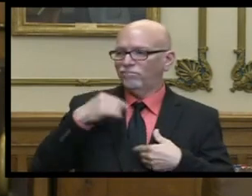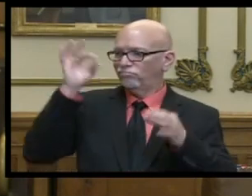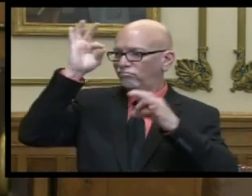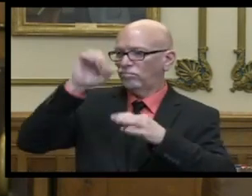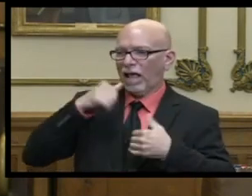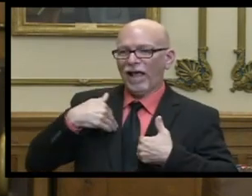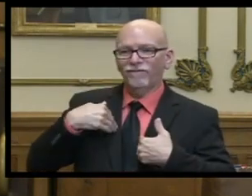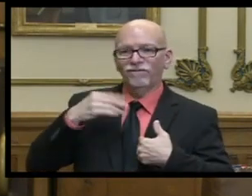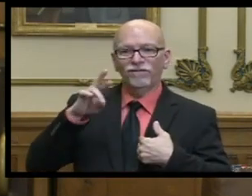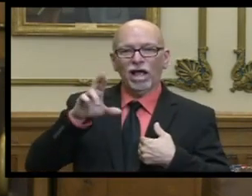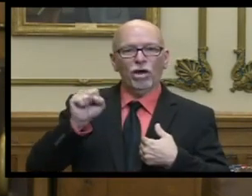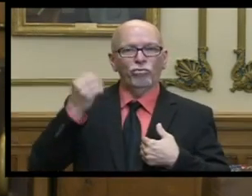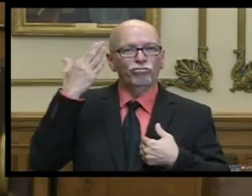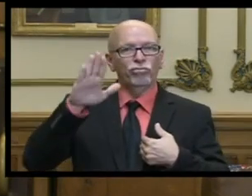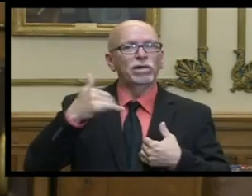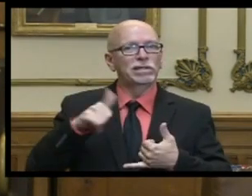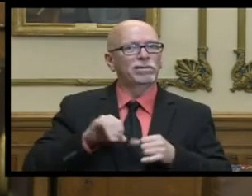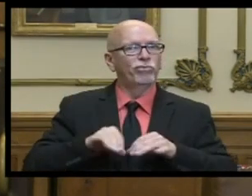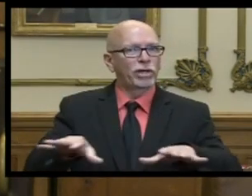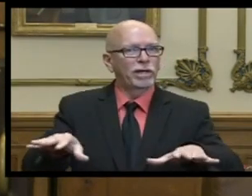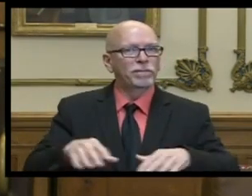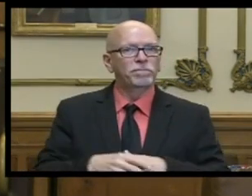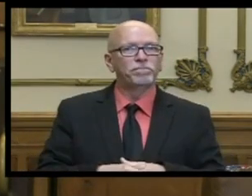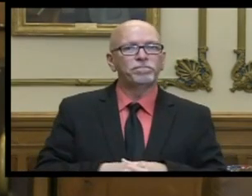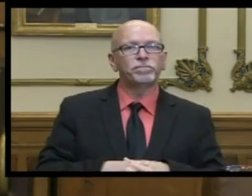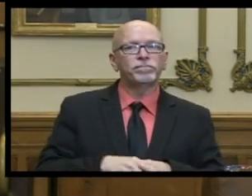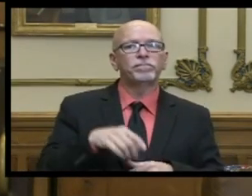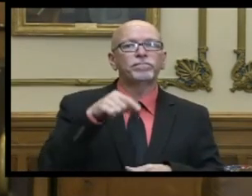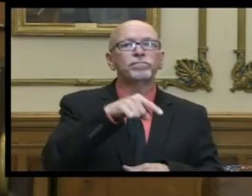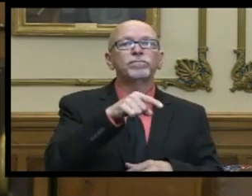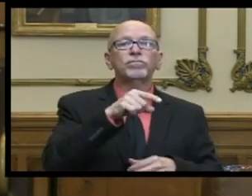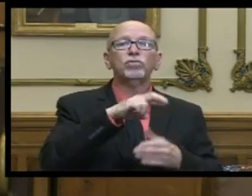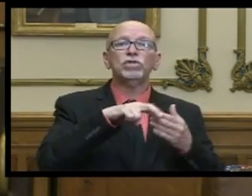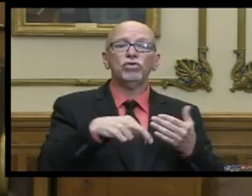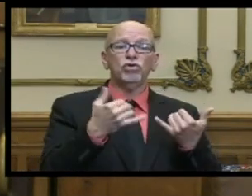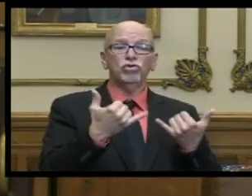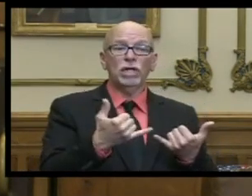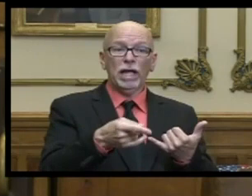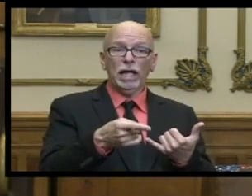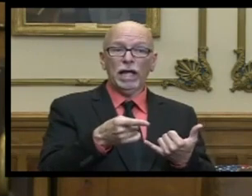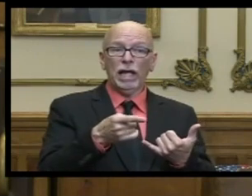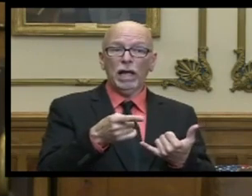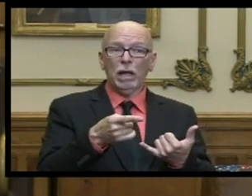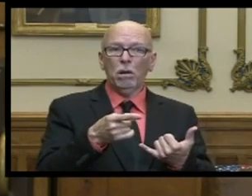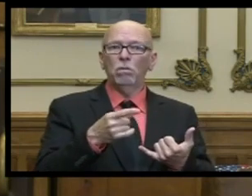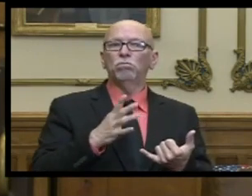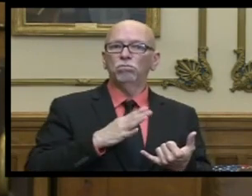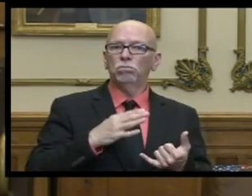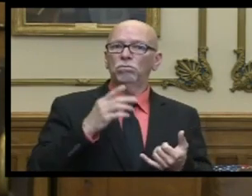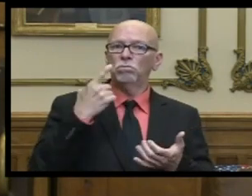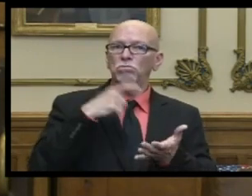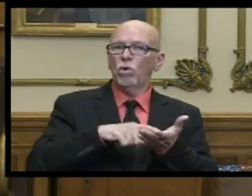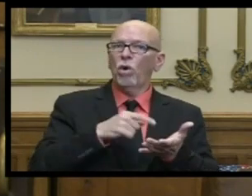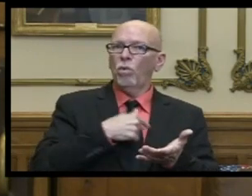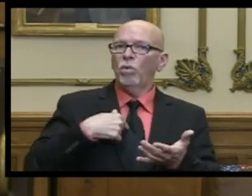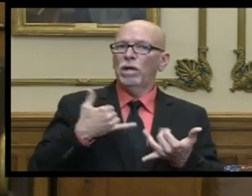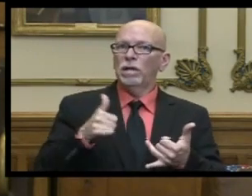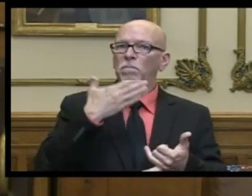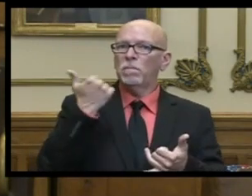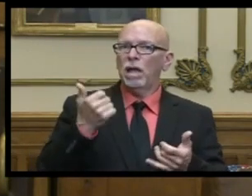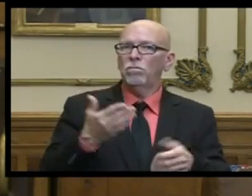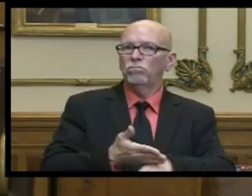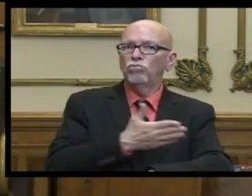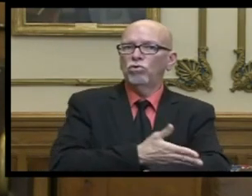know they have the virus while the preliminary results presented today are reassuring that the virus is being managed in indiana